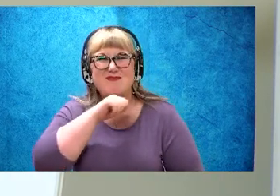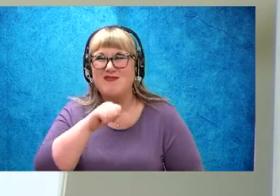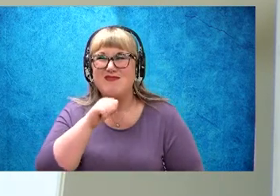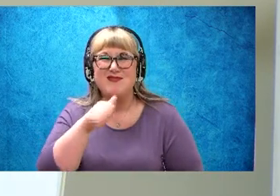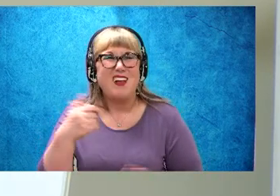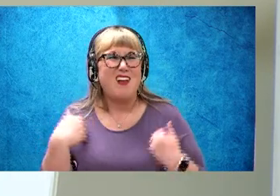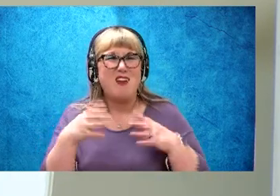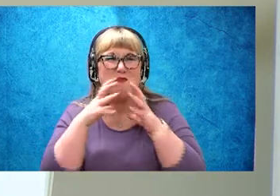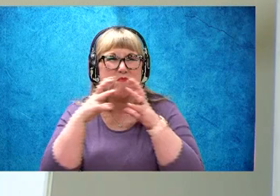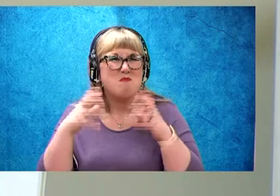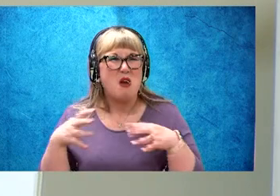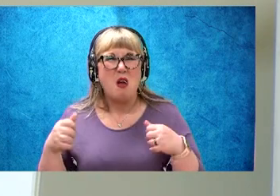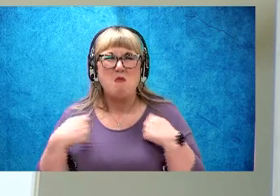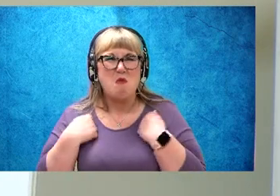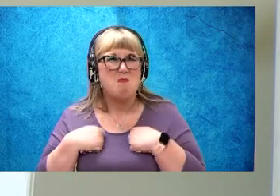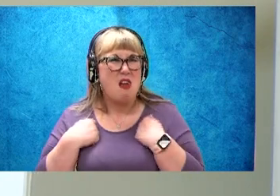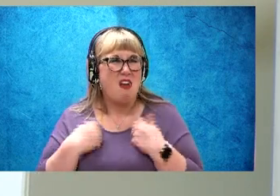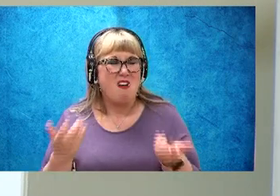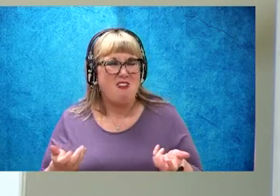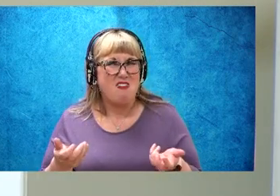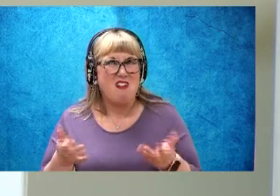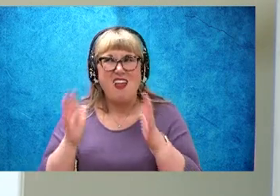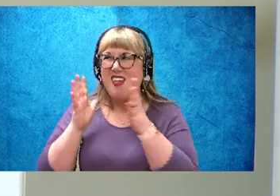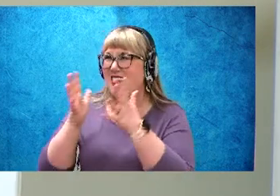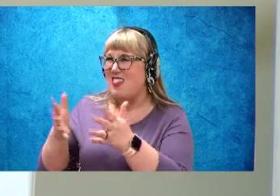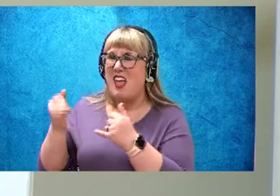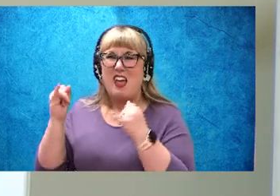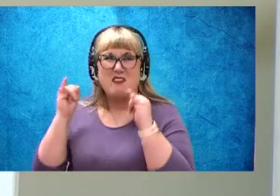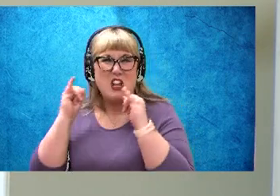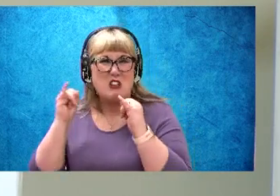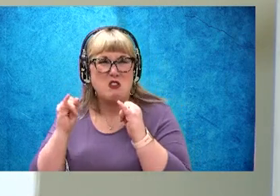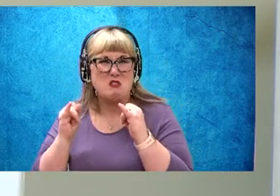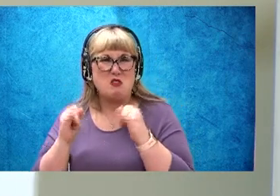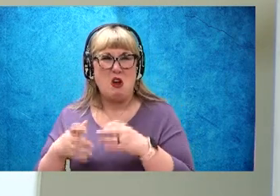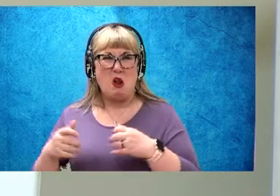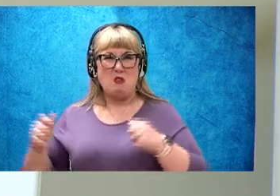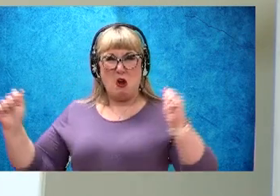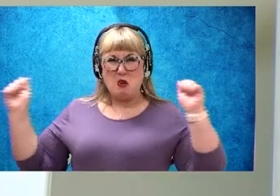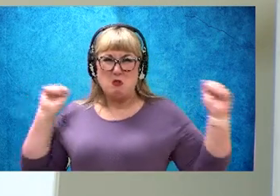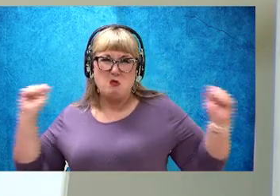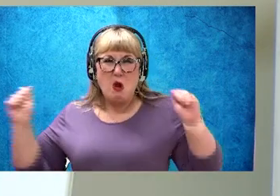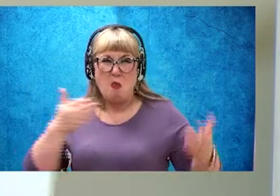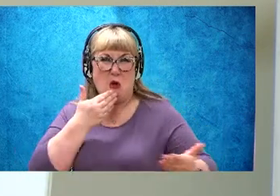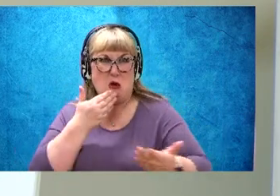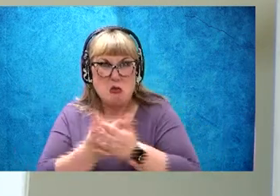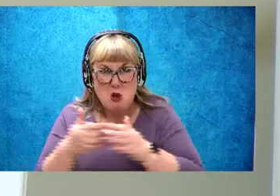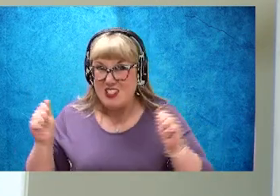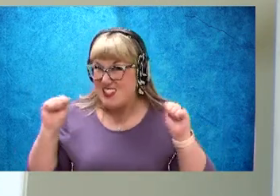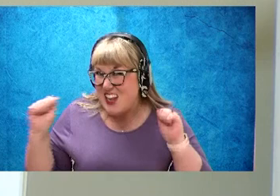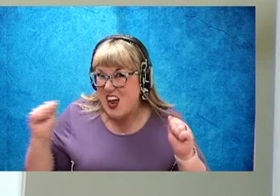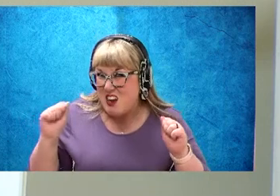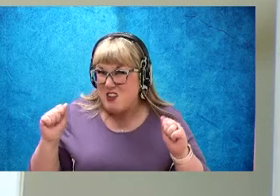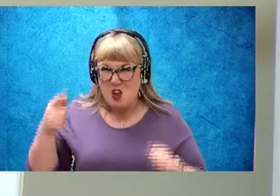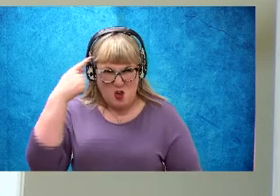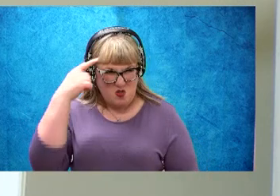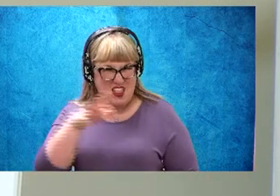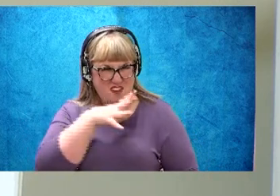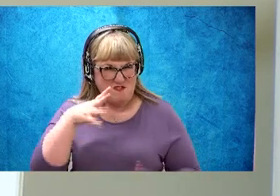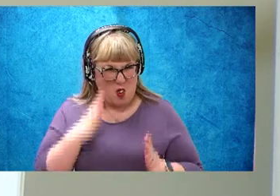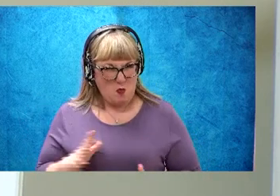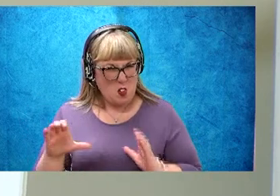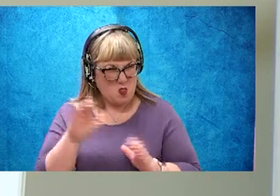bubble baths and he left instructions for them to dry off with his good towels, do you think Farmer Brown would do that?